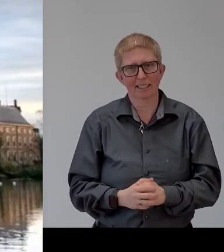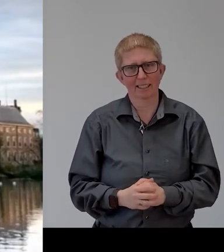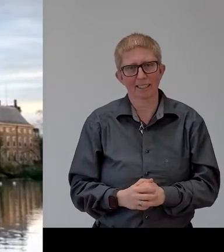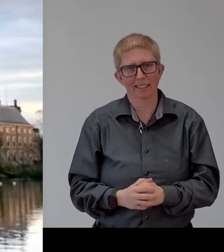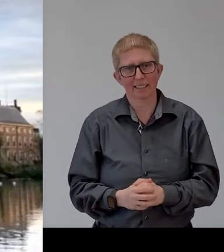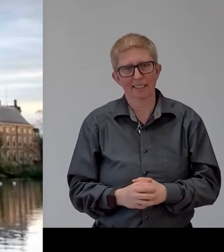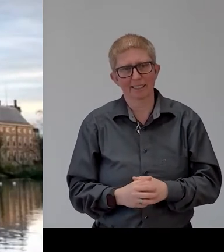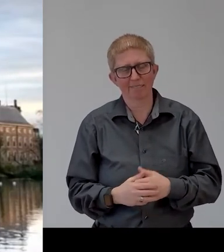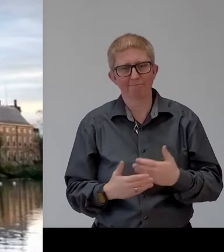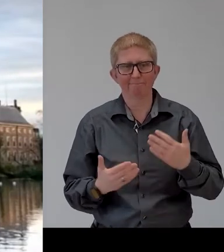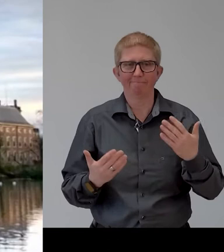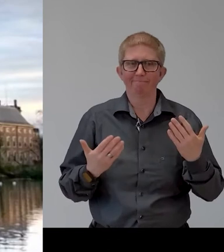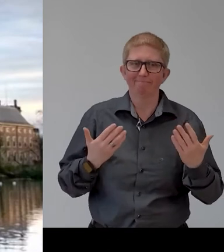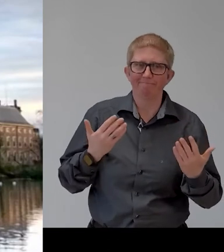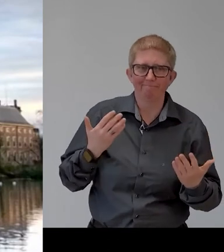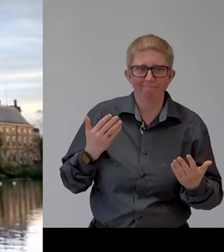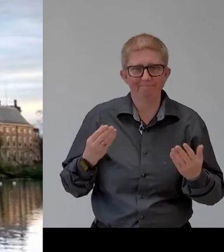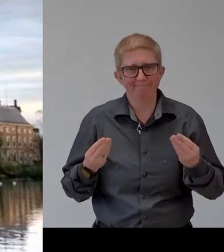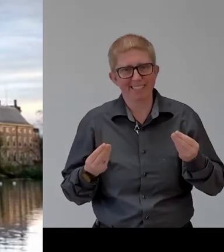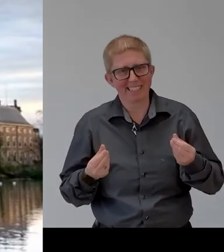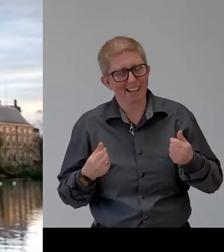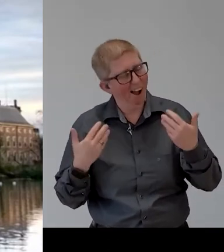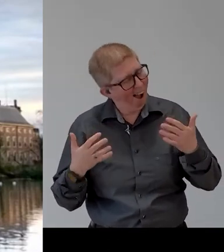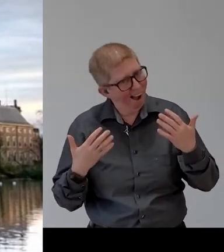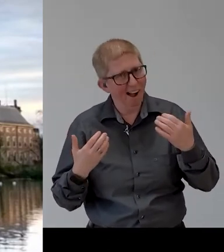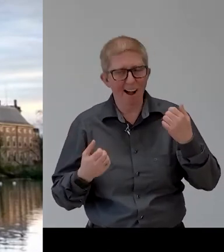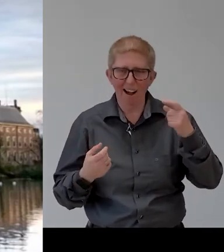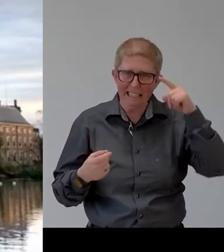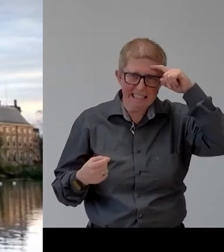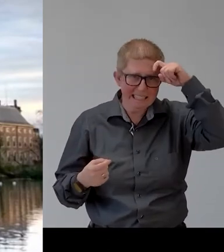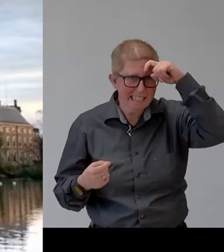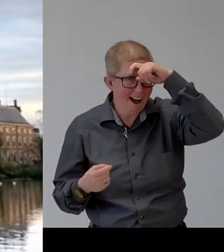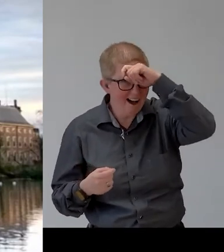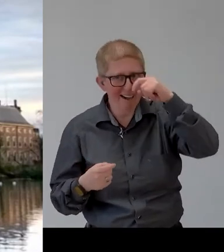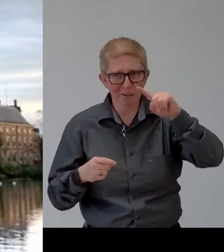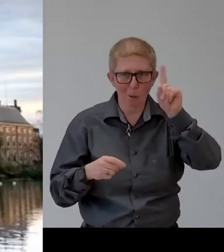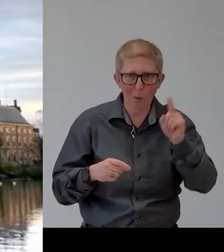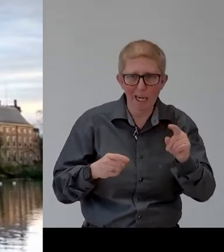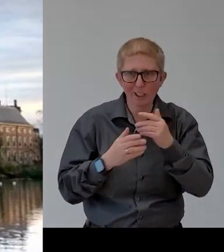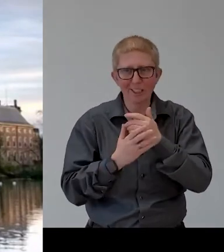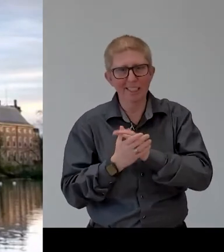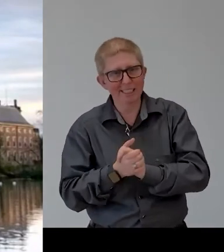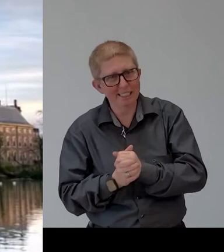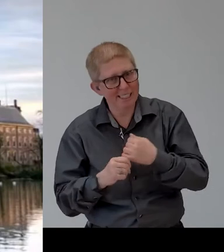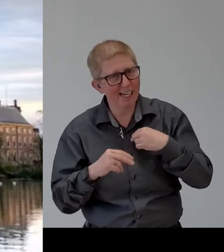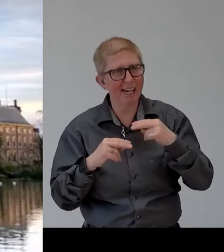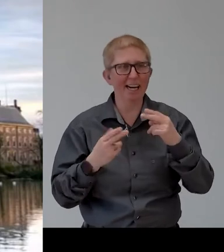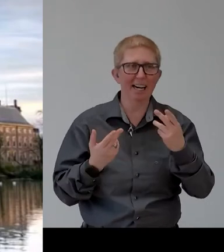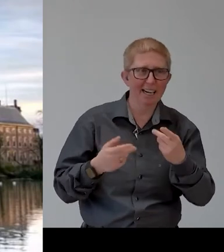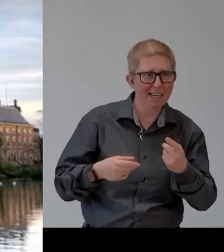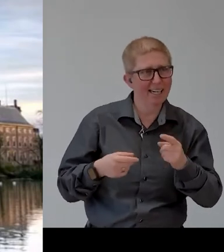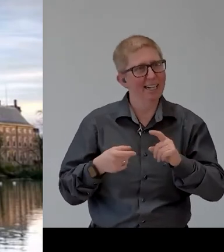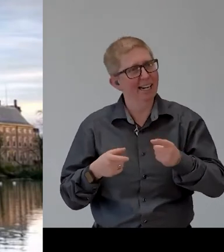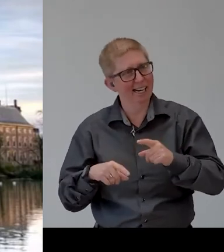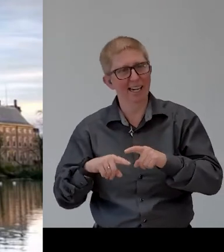that that is that really depends so um uh personally i would